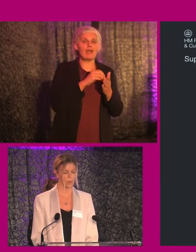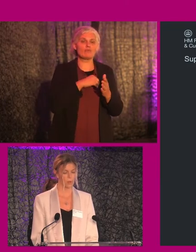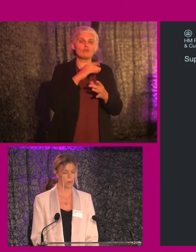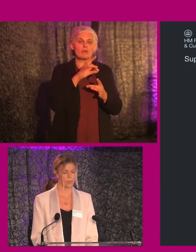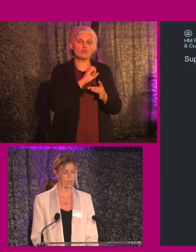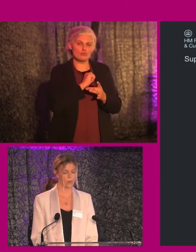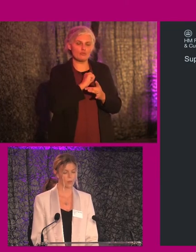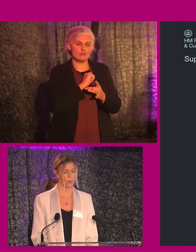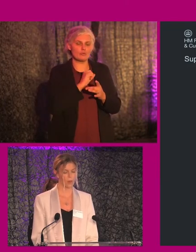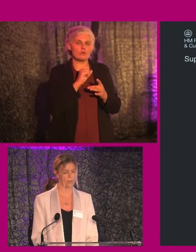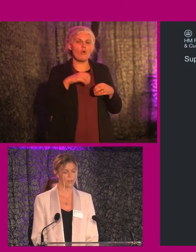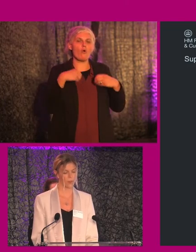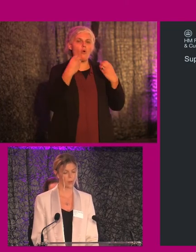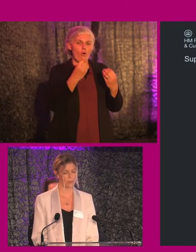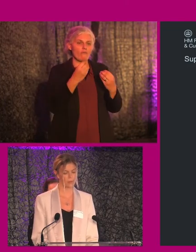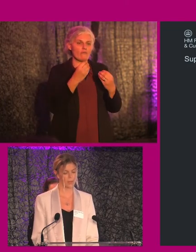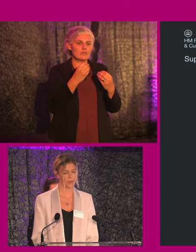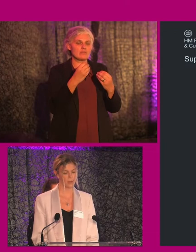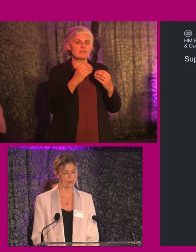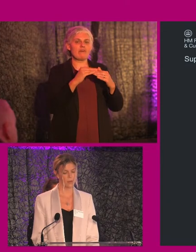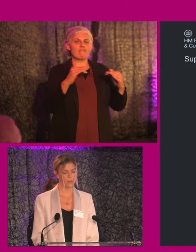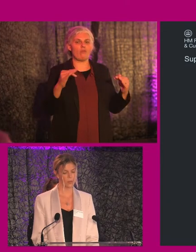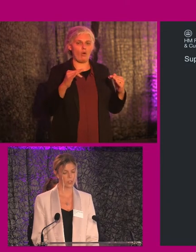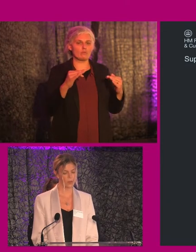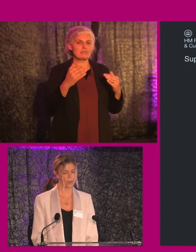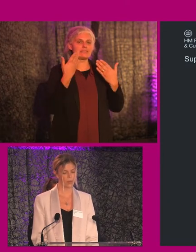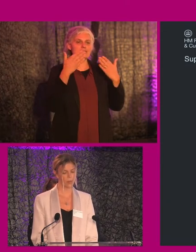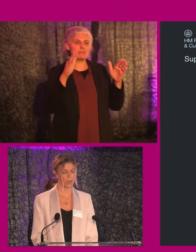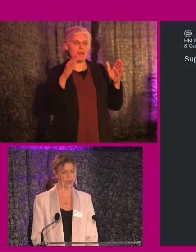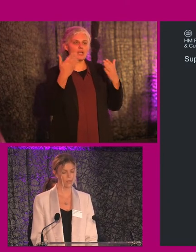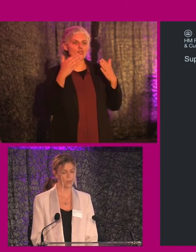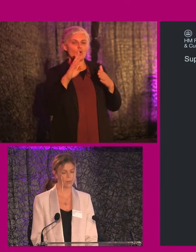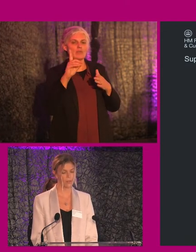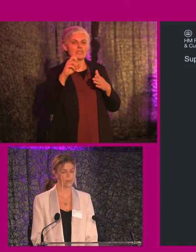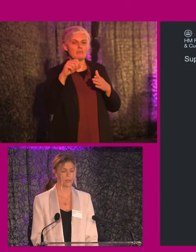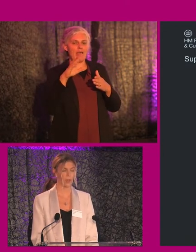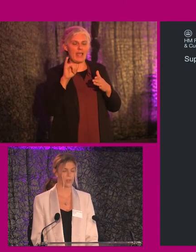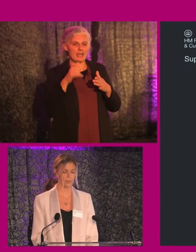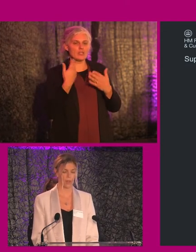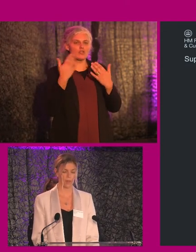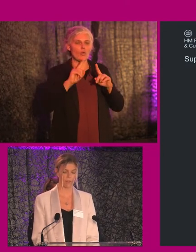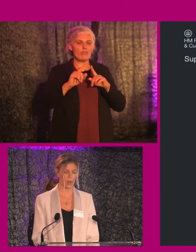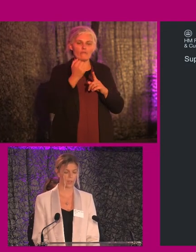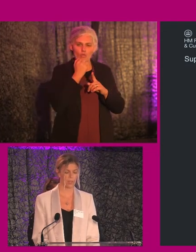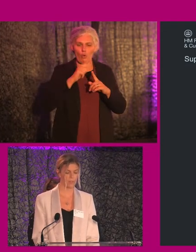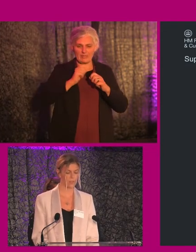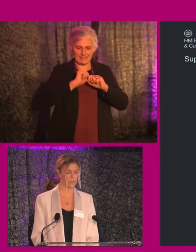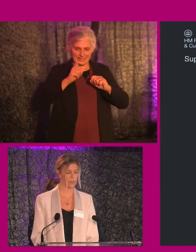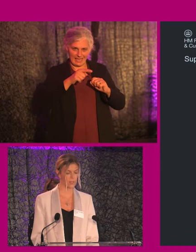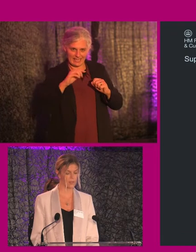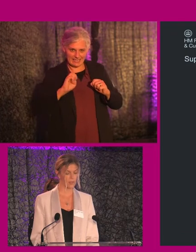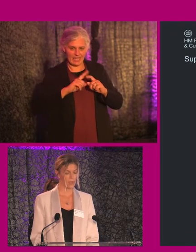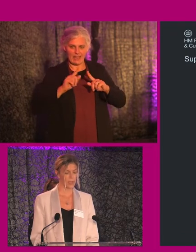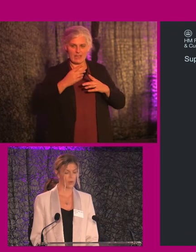was to give up the office floor space to ensure that we could have the numbers, size and variety of the